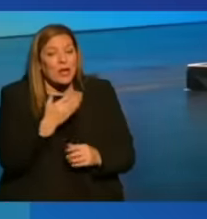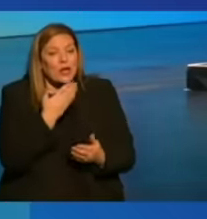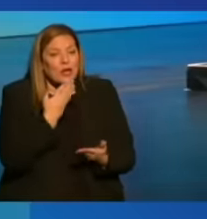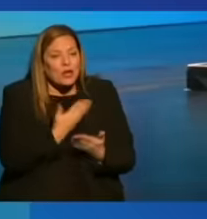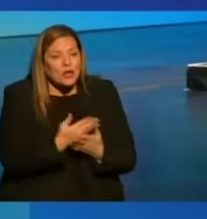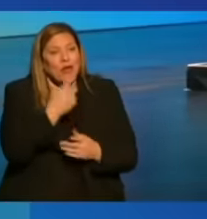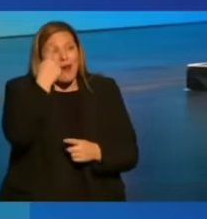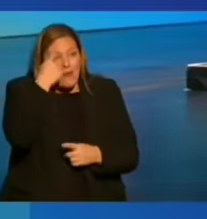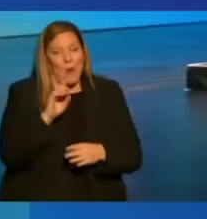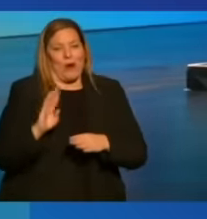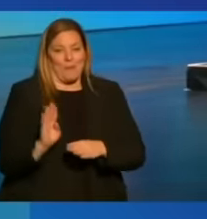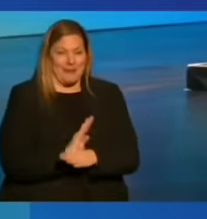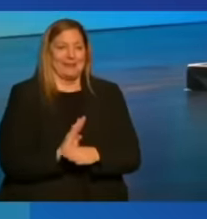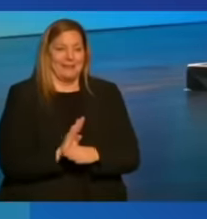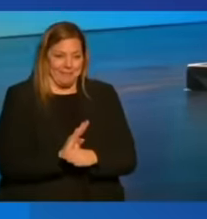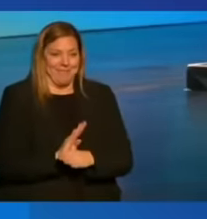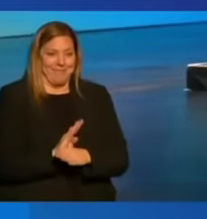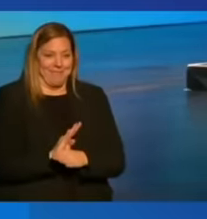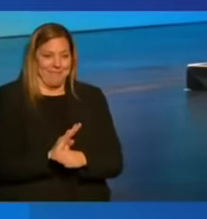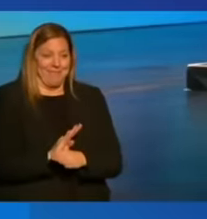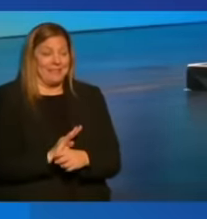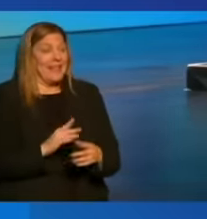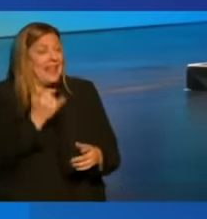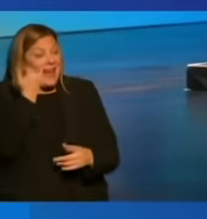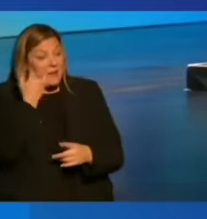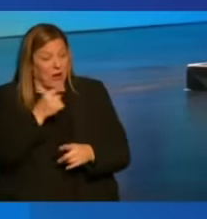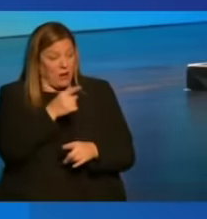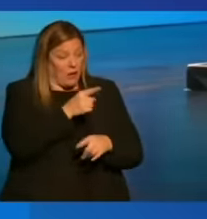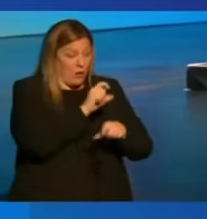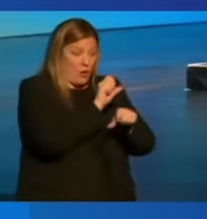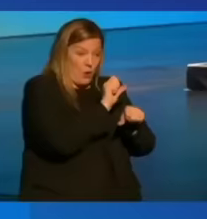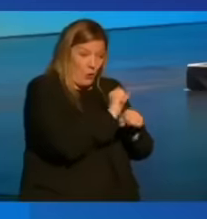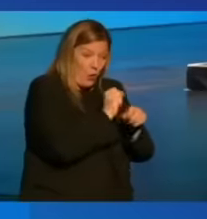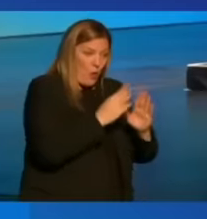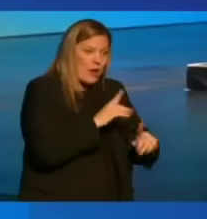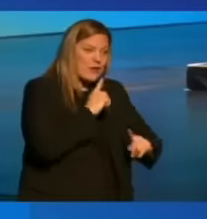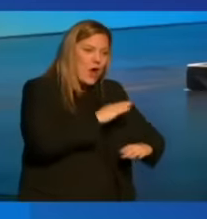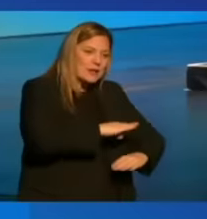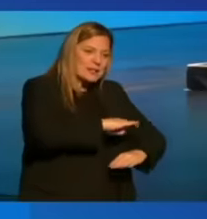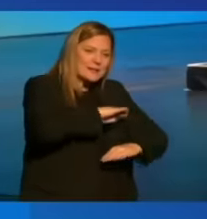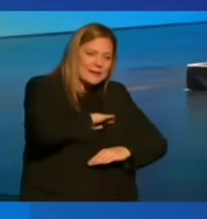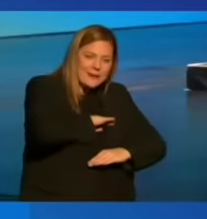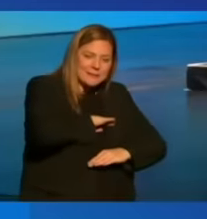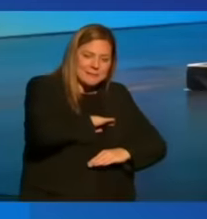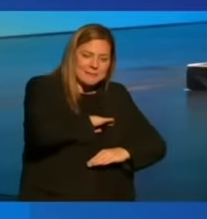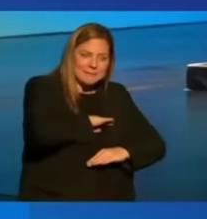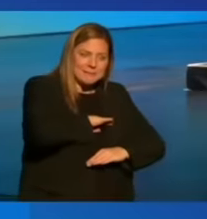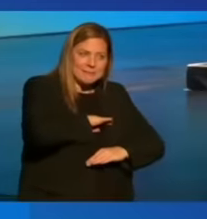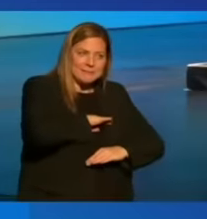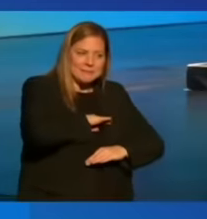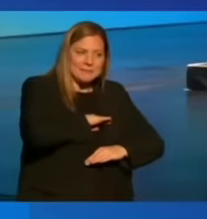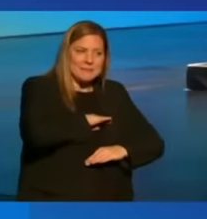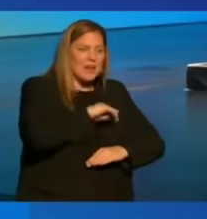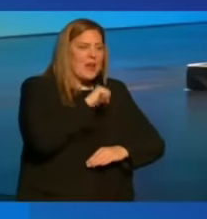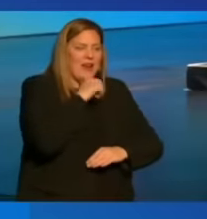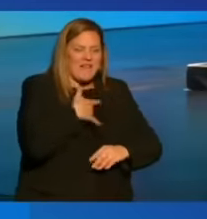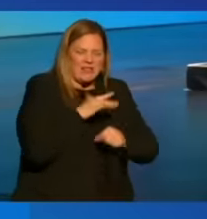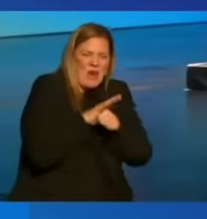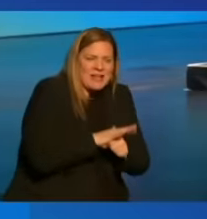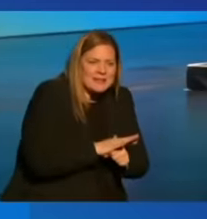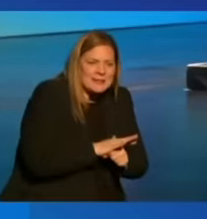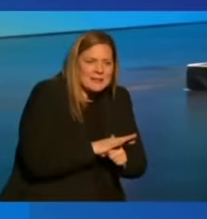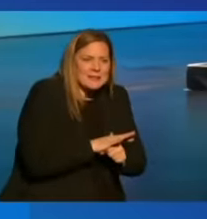for business. Because if workers are satisfied, if they're not stressed,